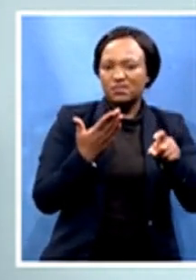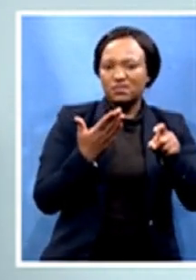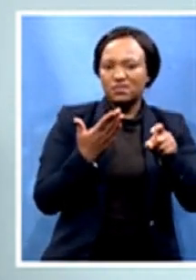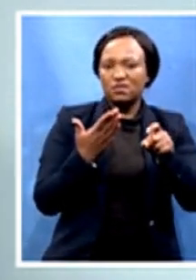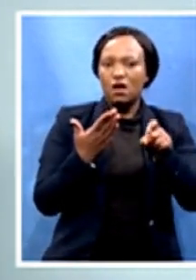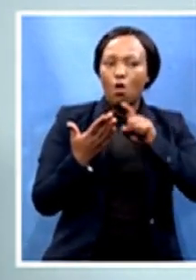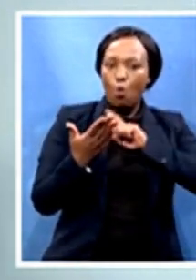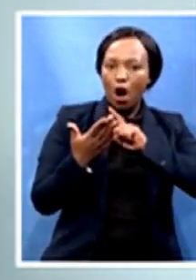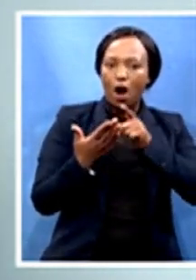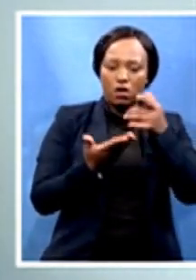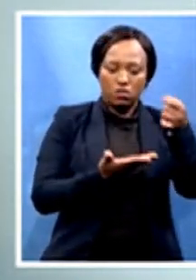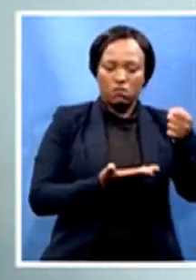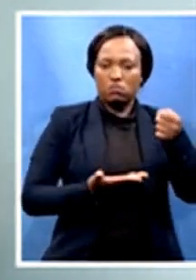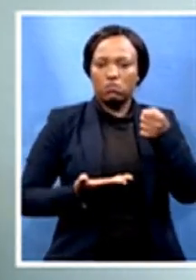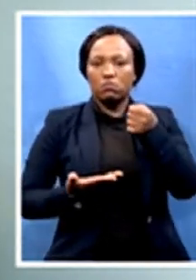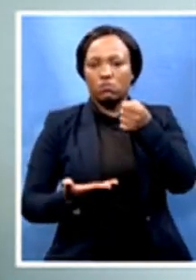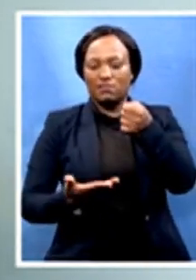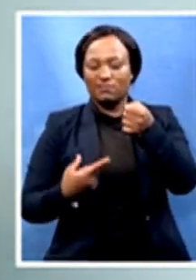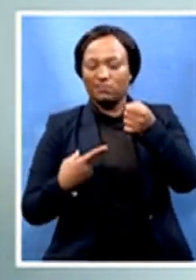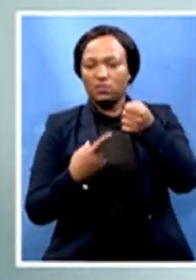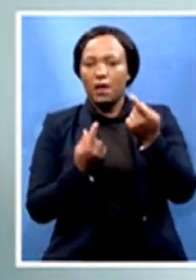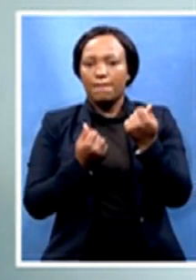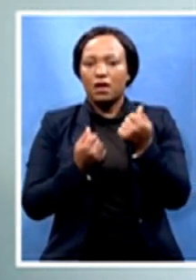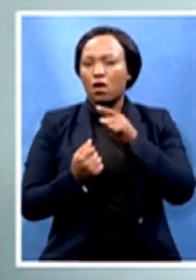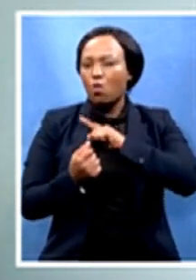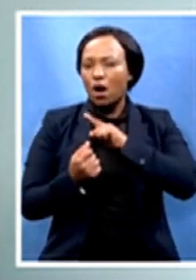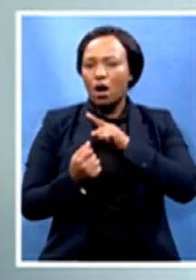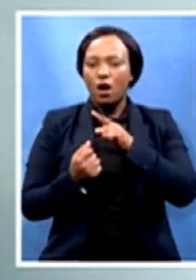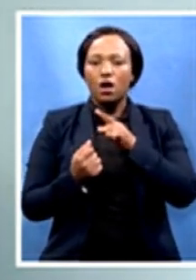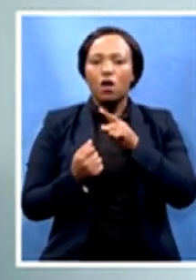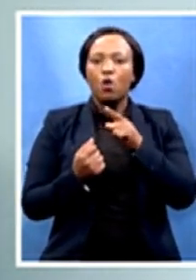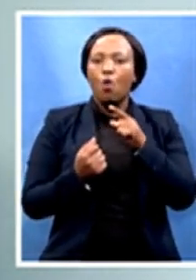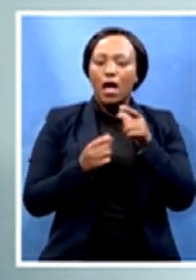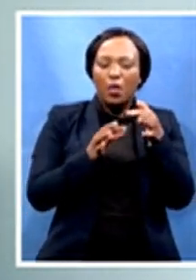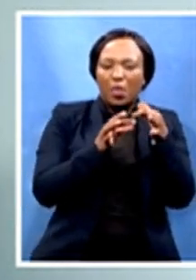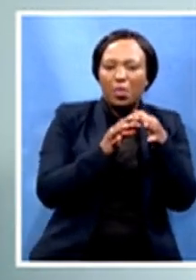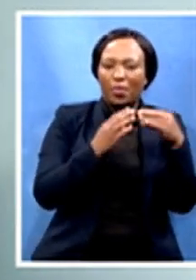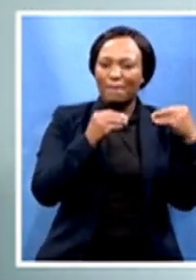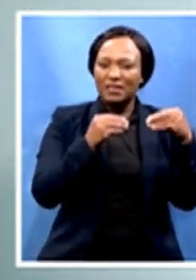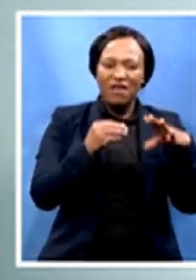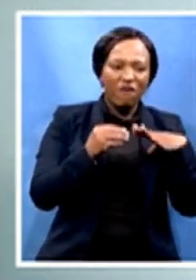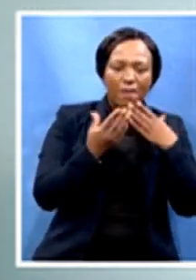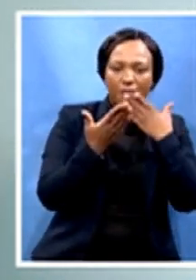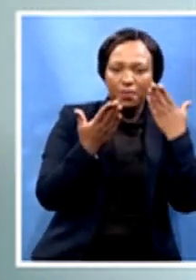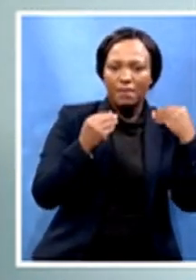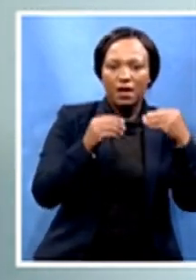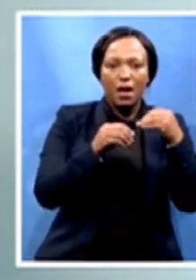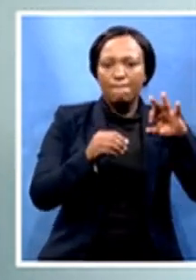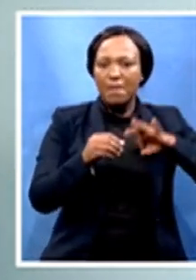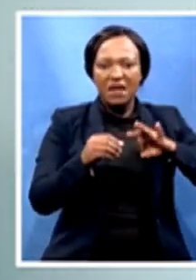because of a number of other informal businesses could not benefit from many other relief schemes.